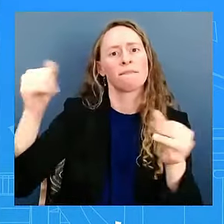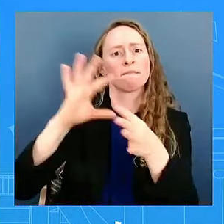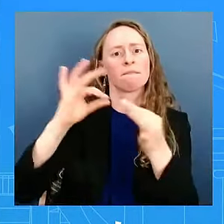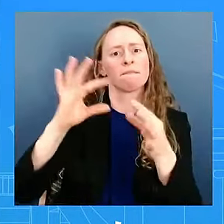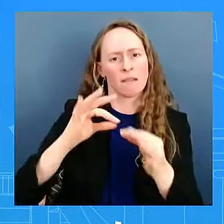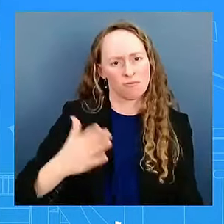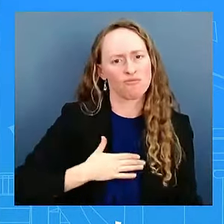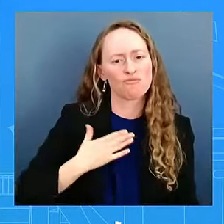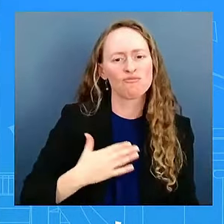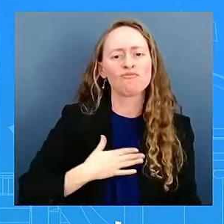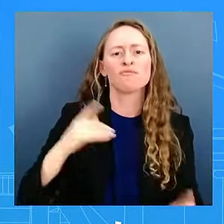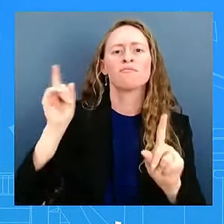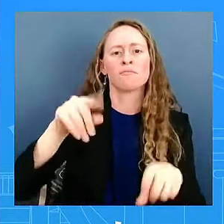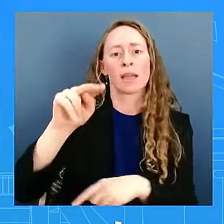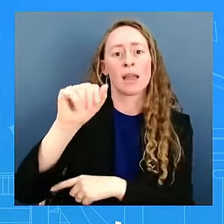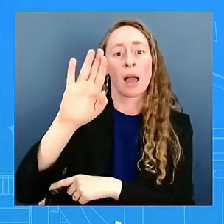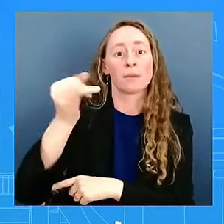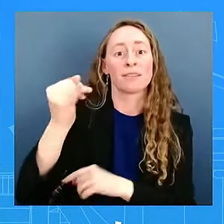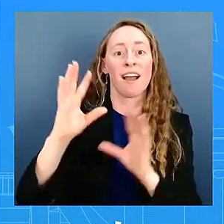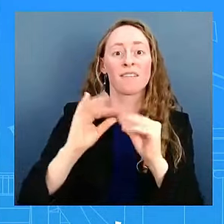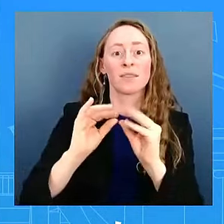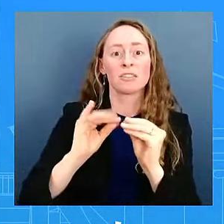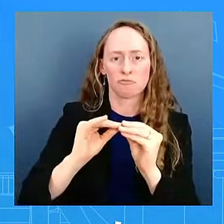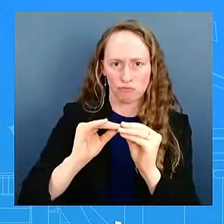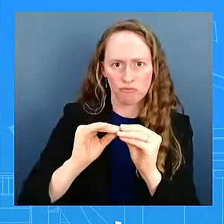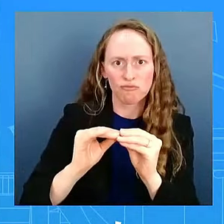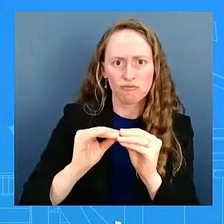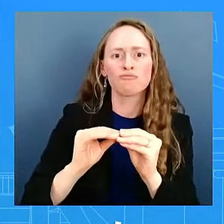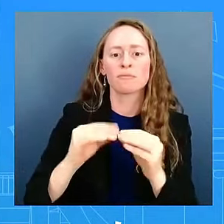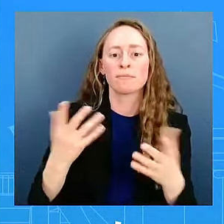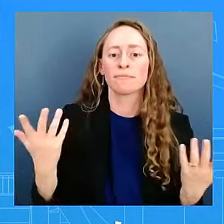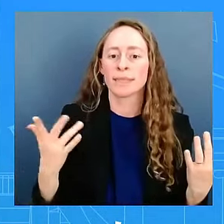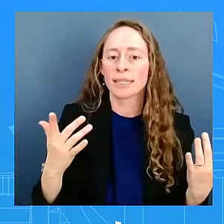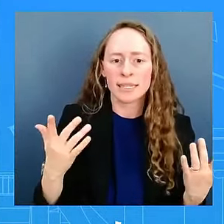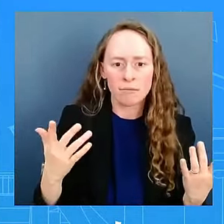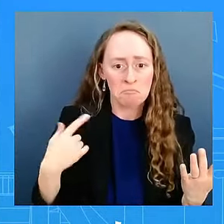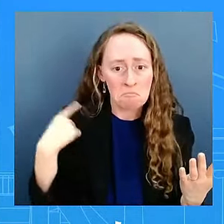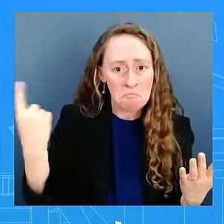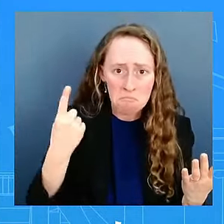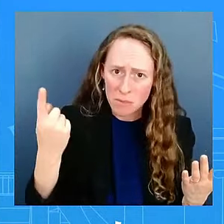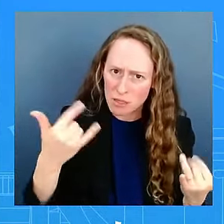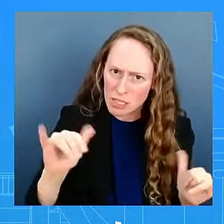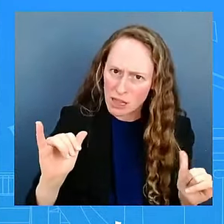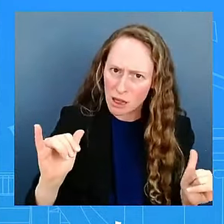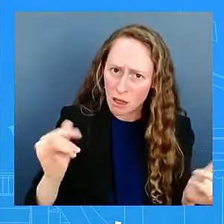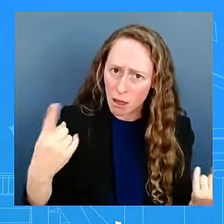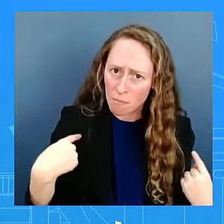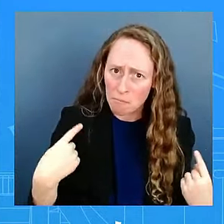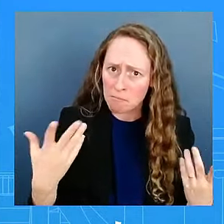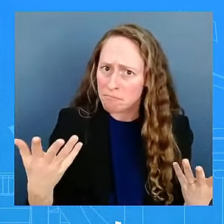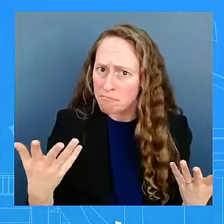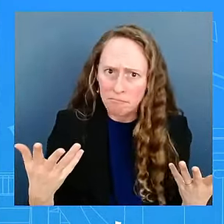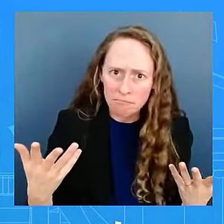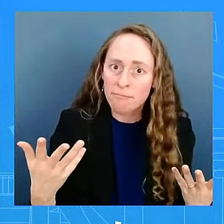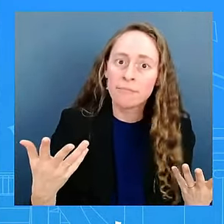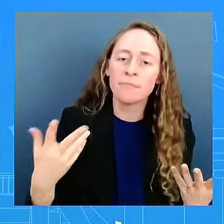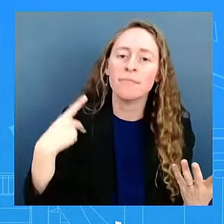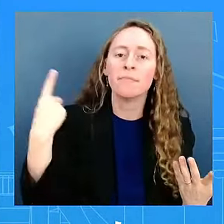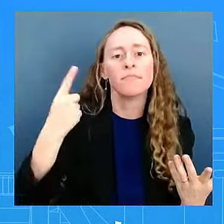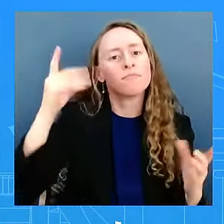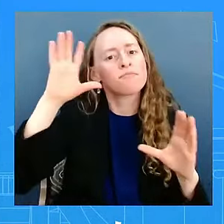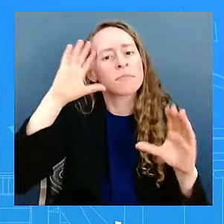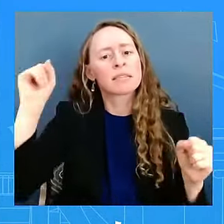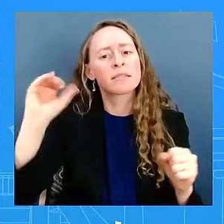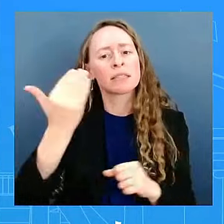going to Chicago for NABJ. We've seen you there before. He's no longer a candidate, and there's some back and forth between the Harris